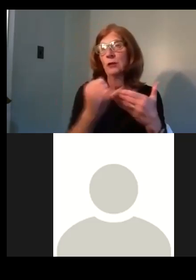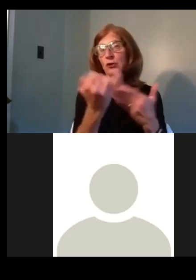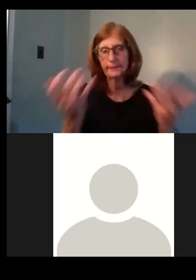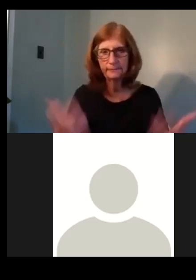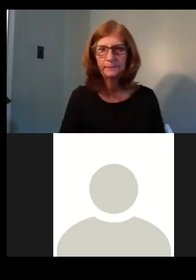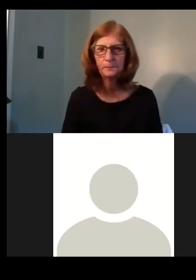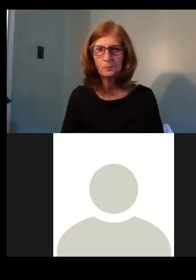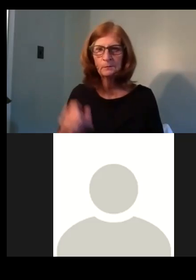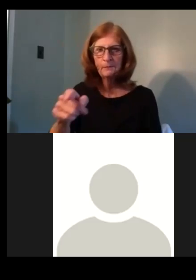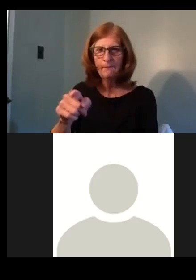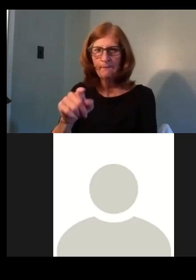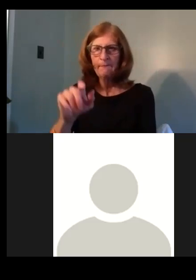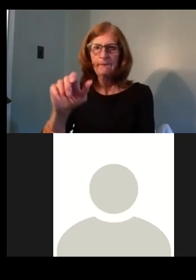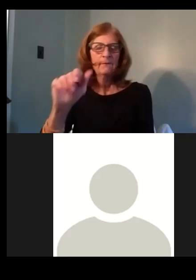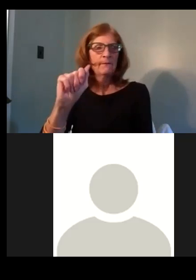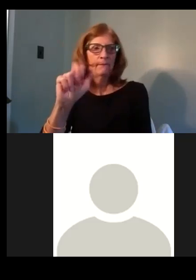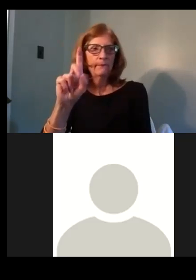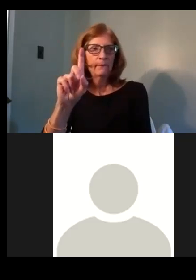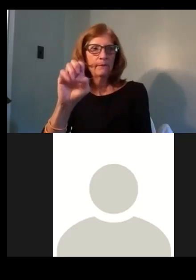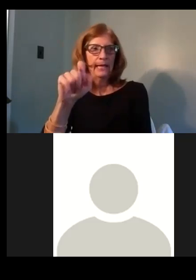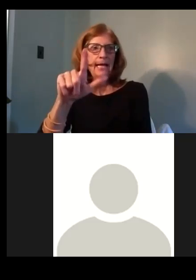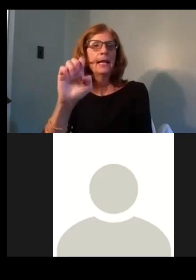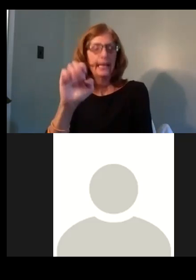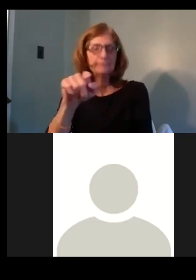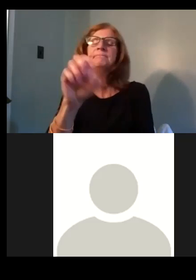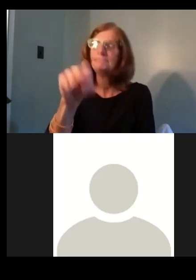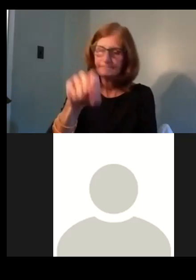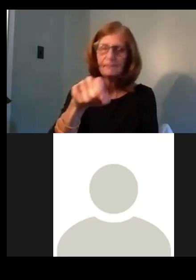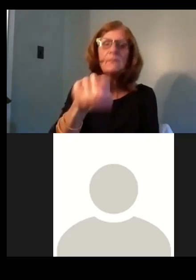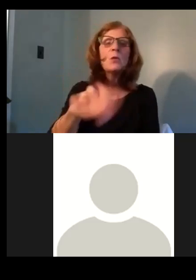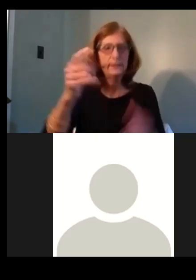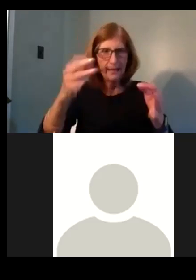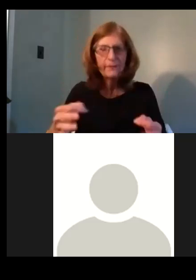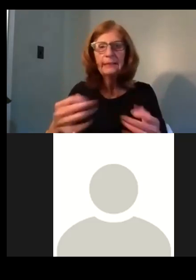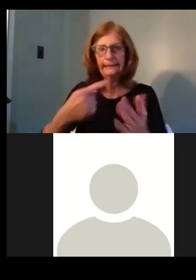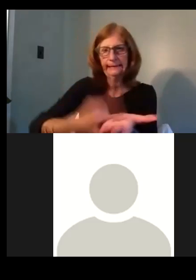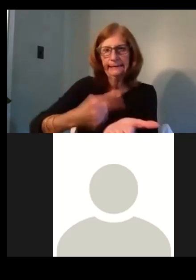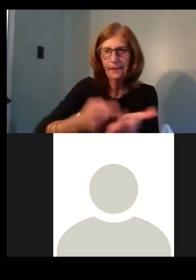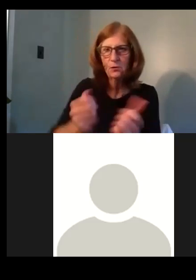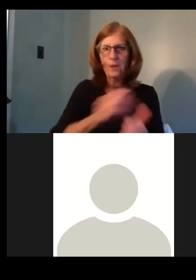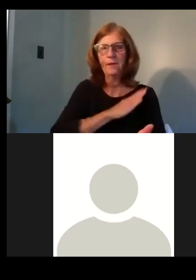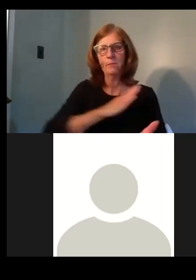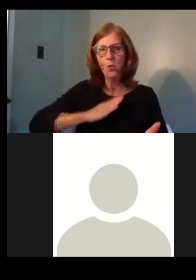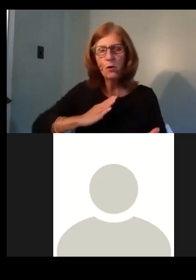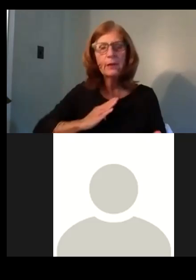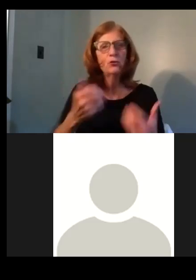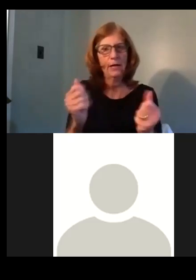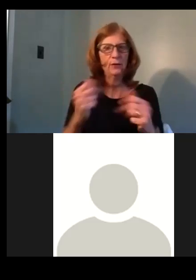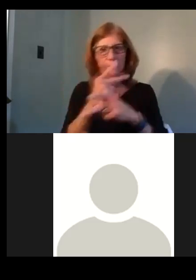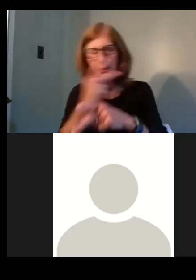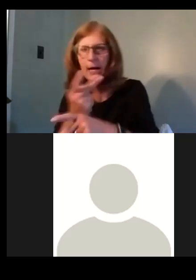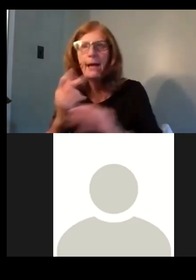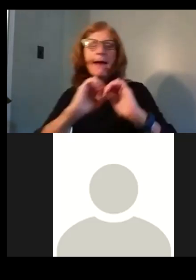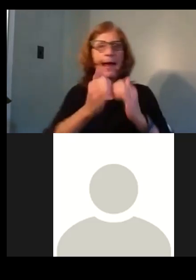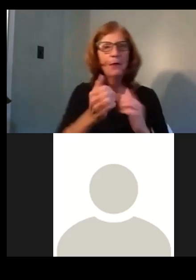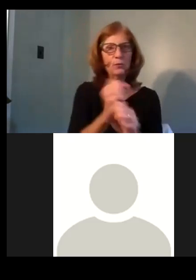Yeah, Sam. And just to add, you know, we definitely went back and forth on this as a board, trying to consider again, how we could make it more affordable